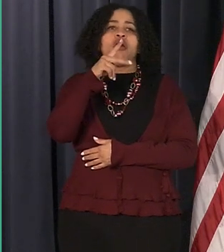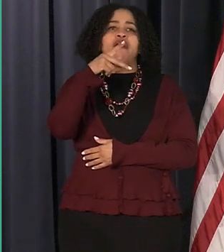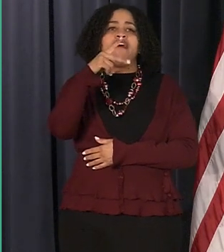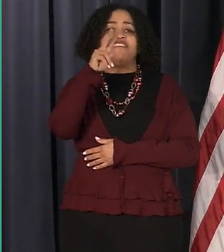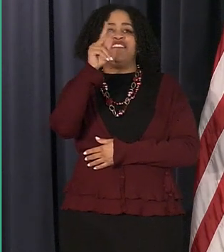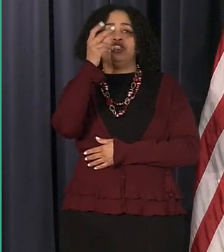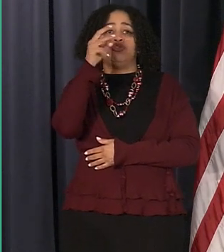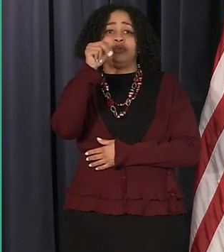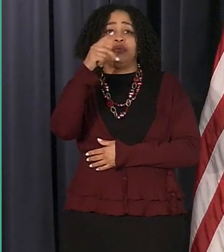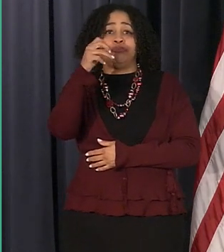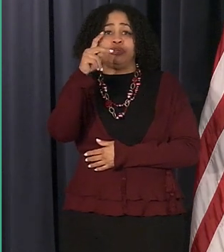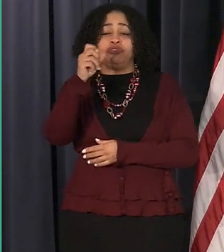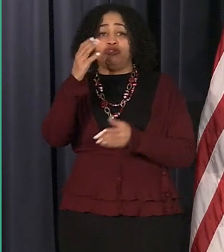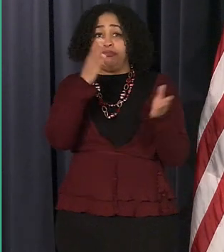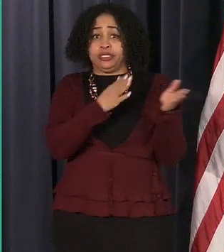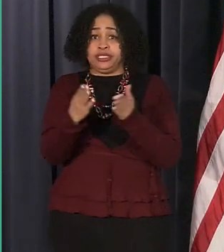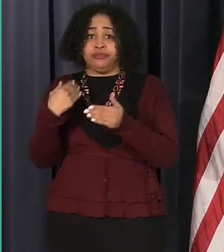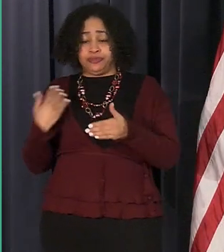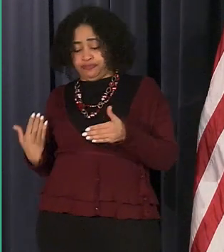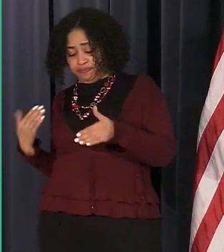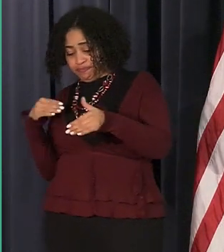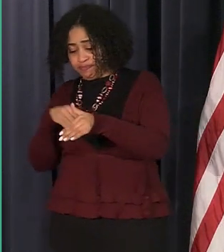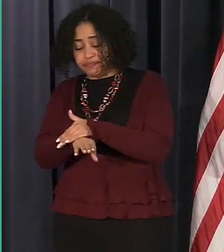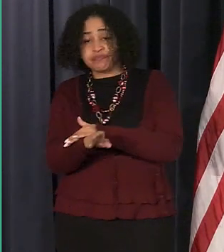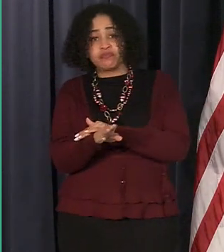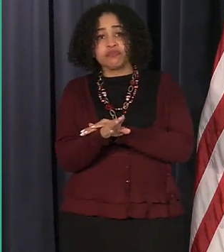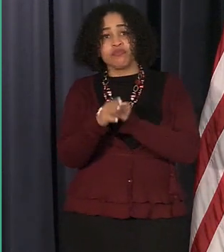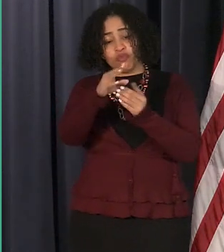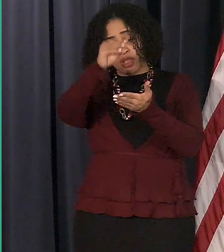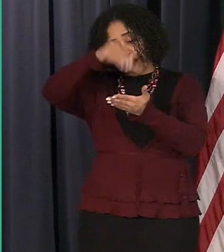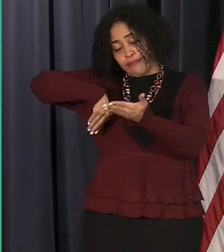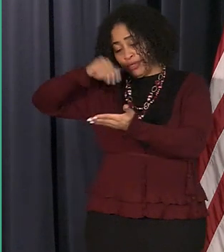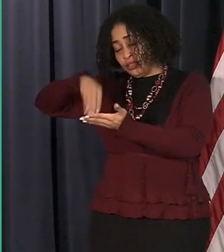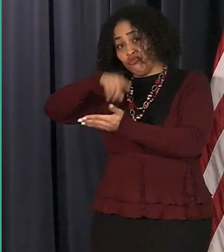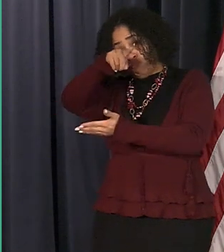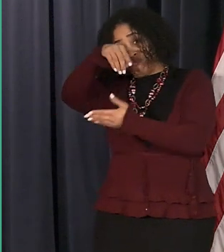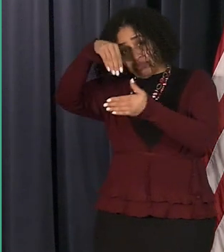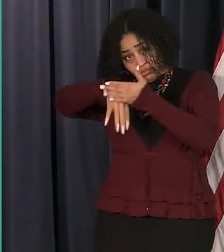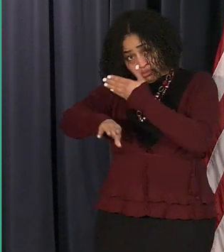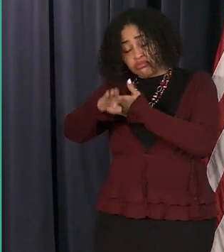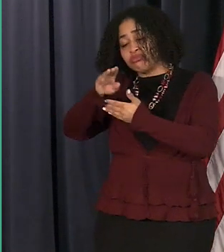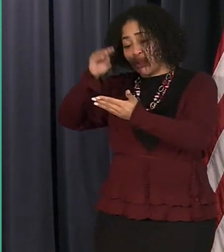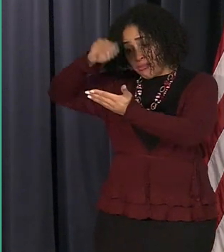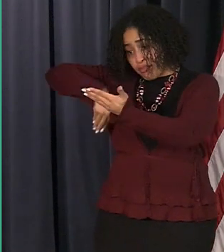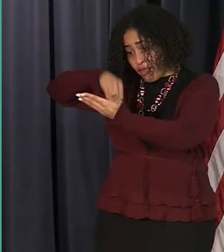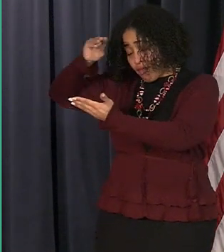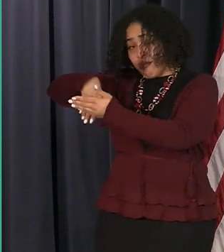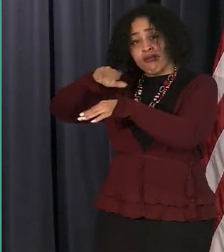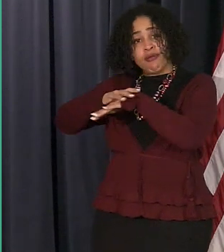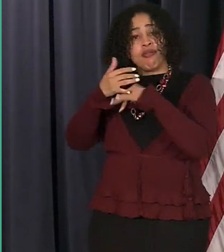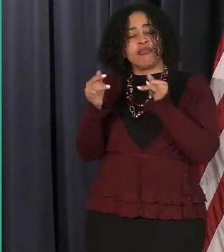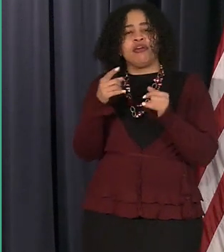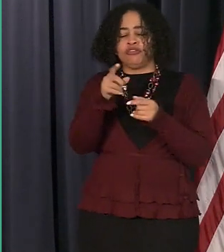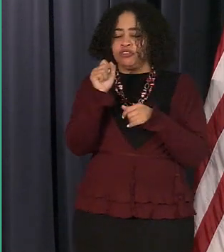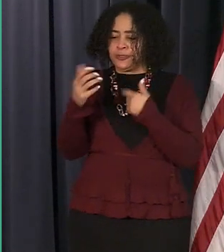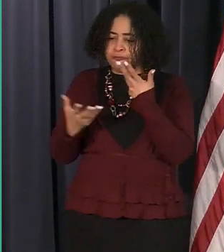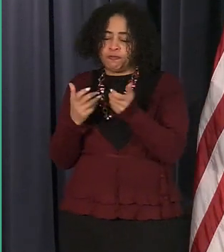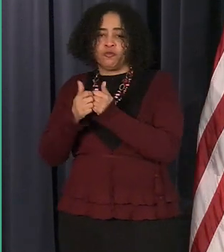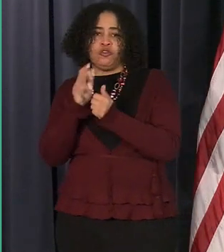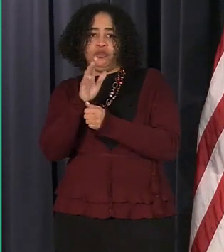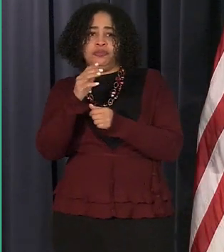uh that go in get your application done we're working with the neighborhood associations in both areas you may